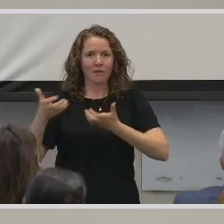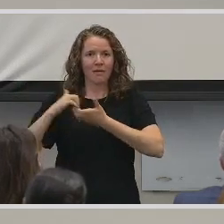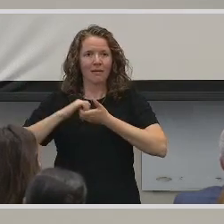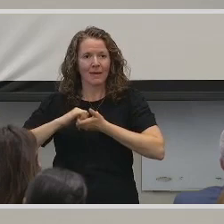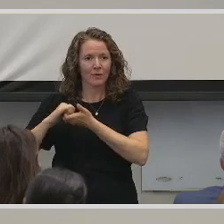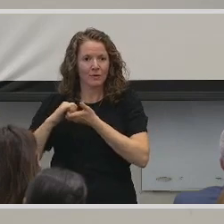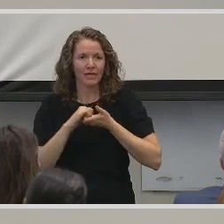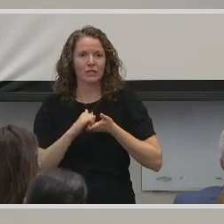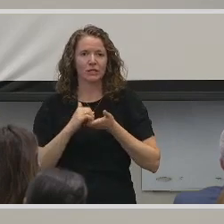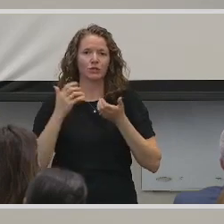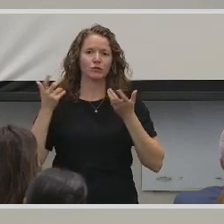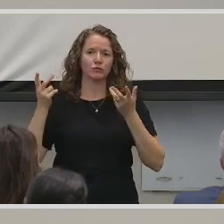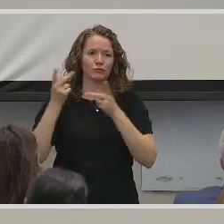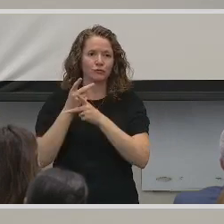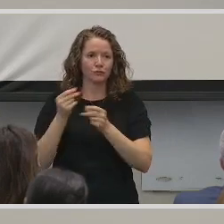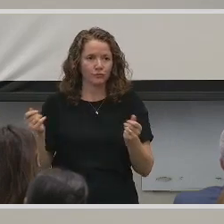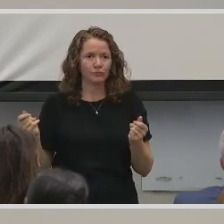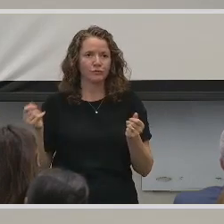to address that problem.